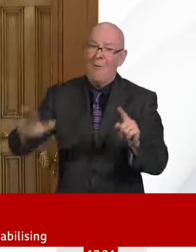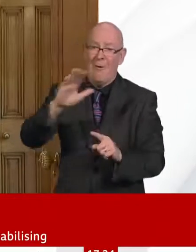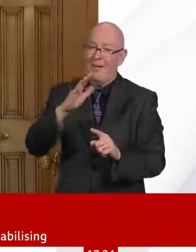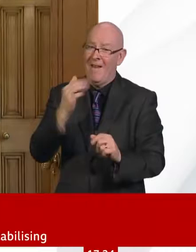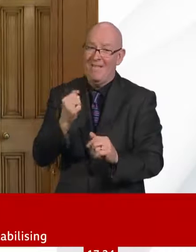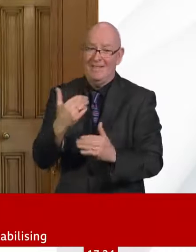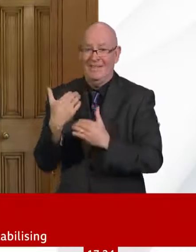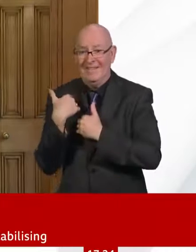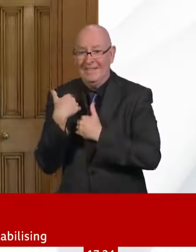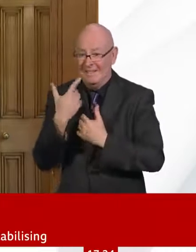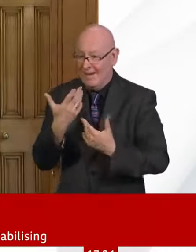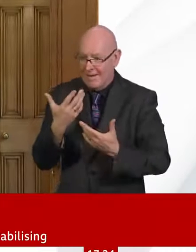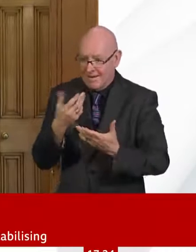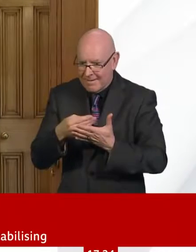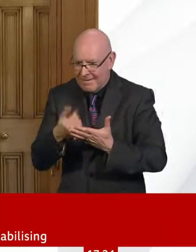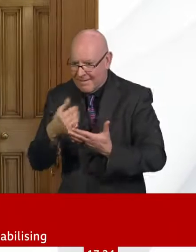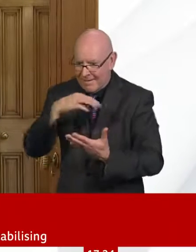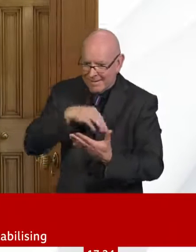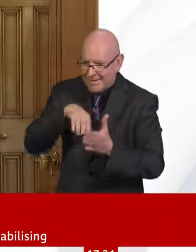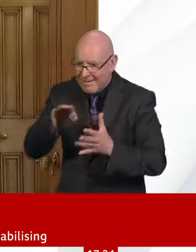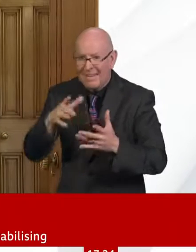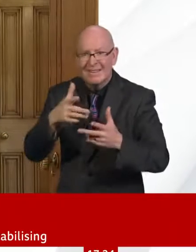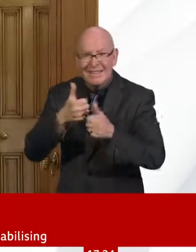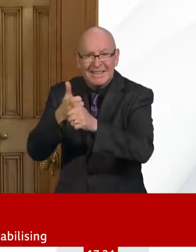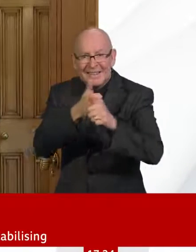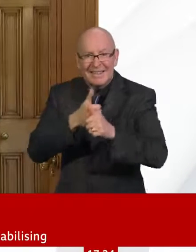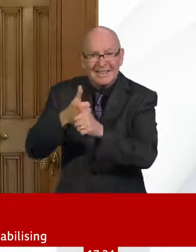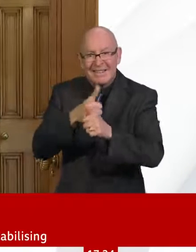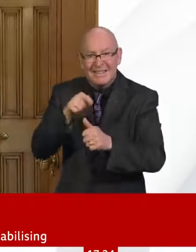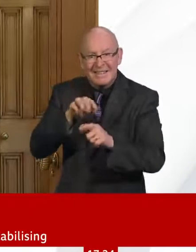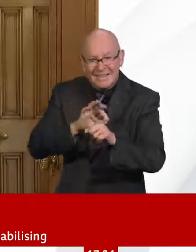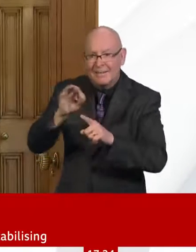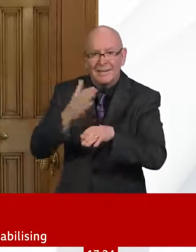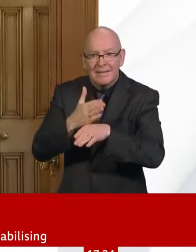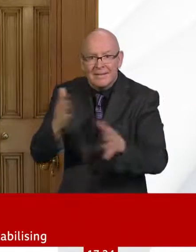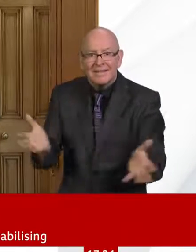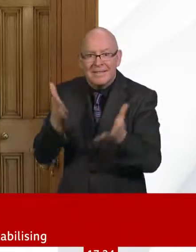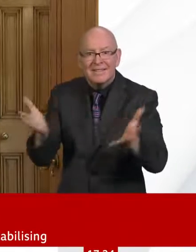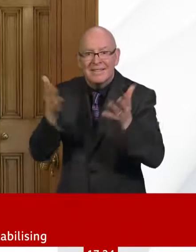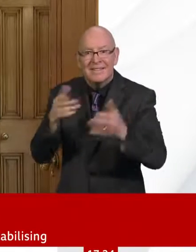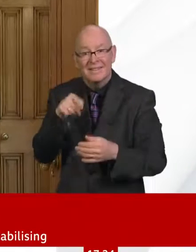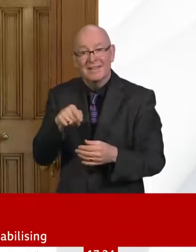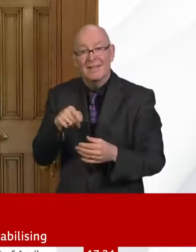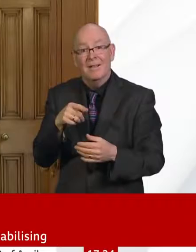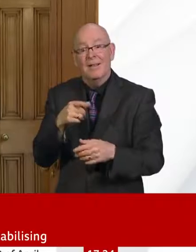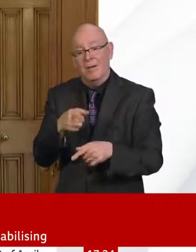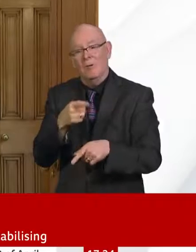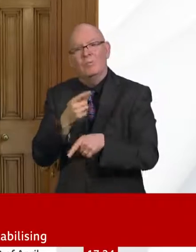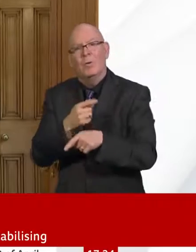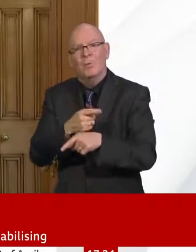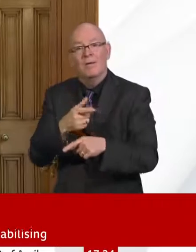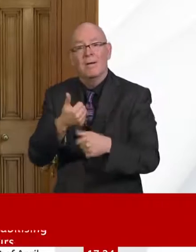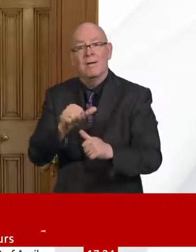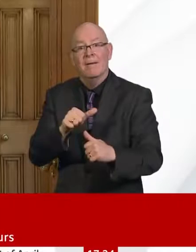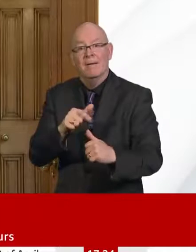it's delivering on that that will actually help right the ship, restore public finances to a sensible place when we come out of this.